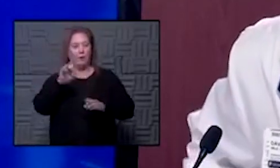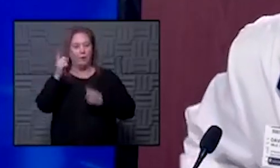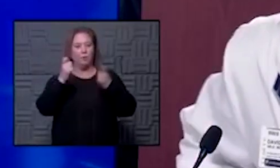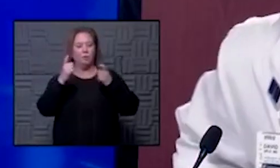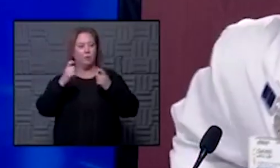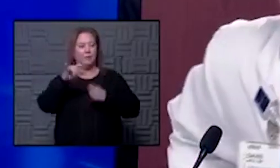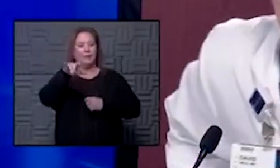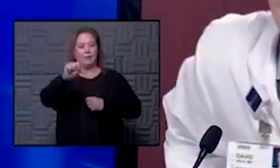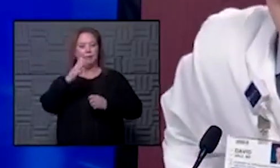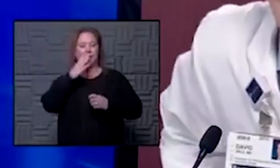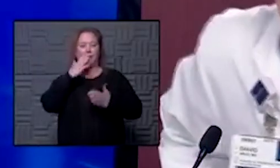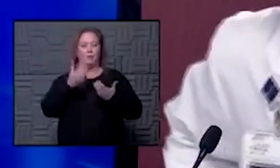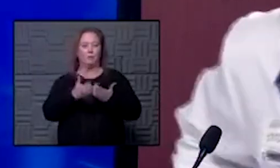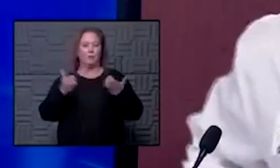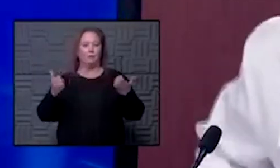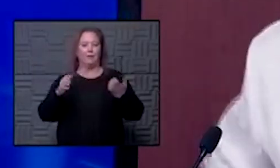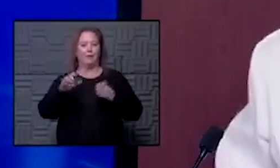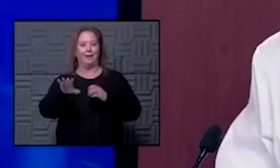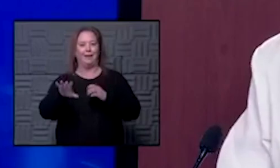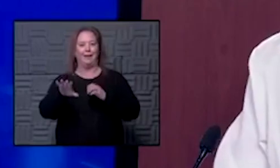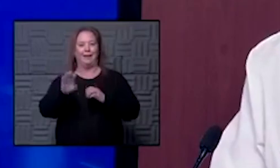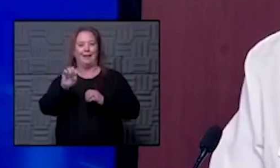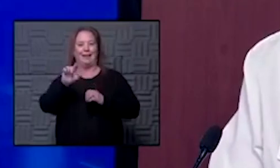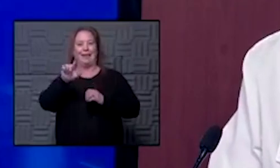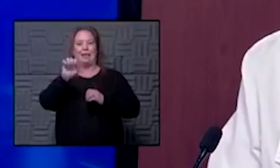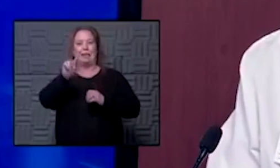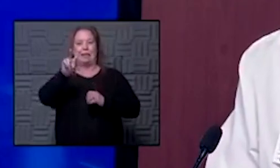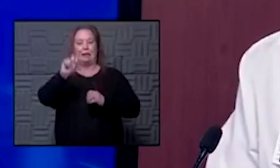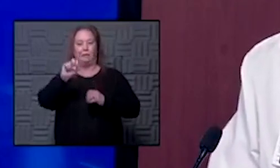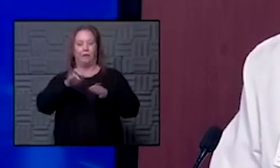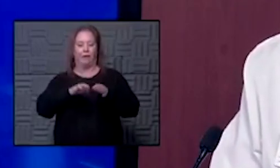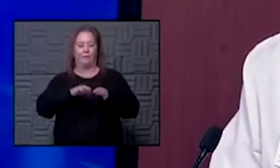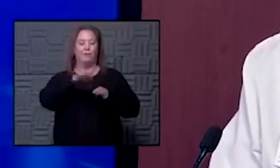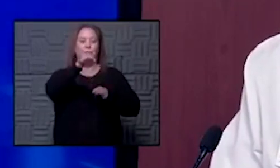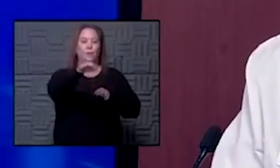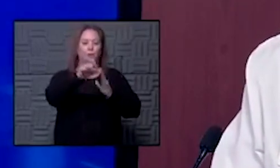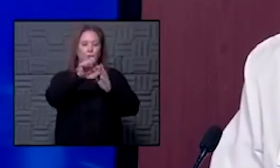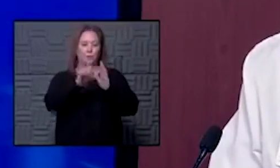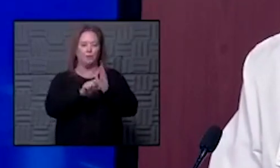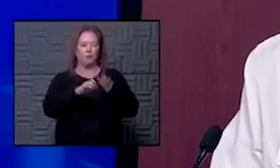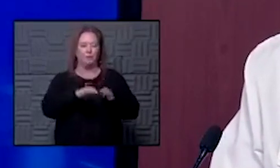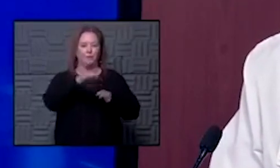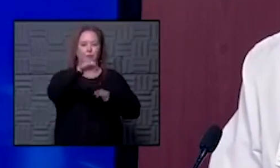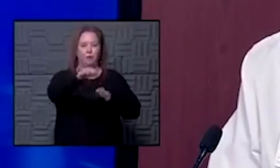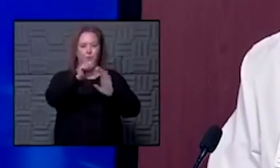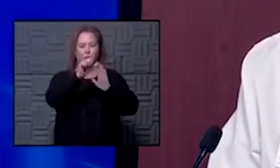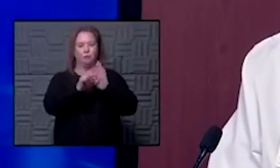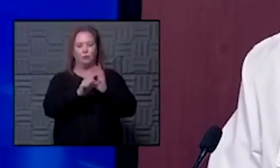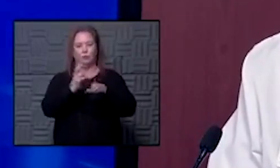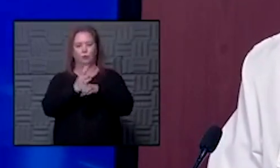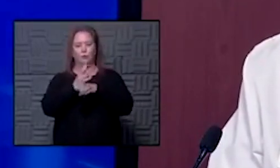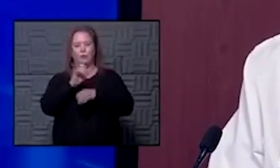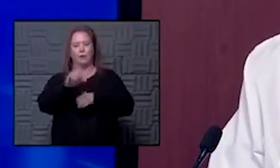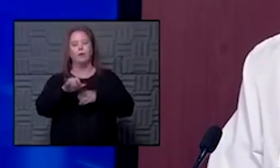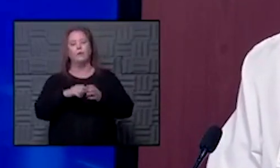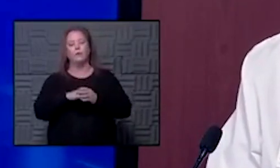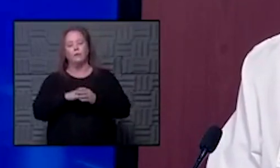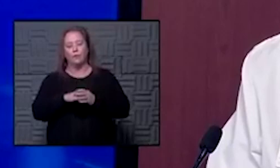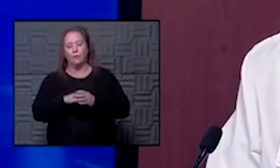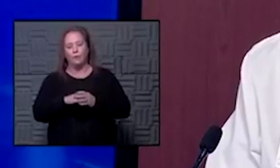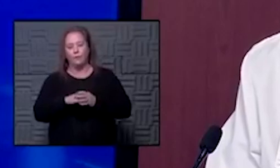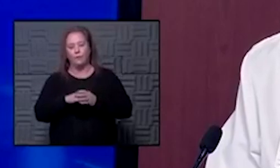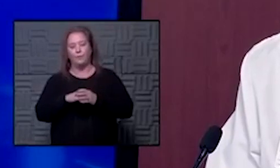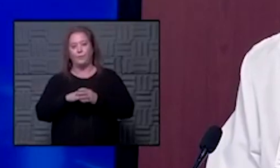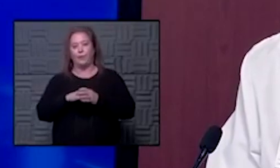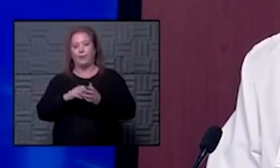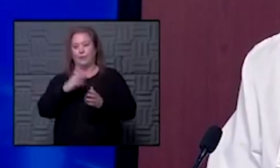thanks for the distinction around um elective versus um deferable maybe is probably the better word that we're using right now uh care so